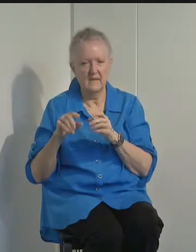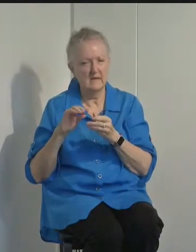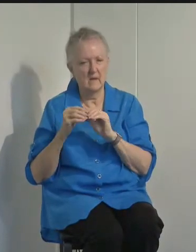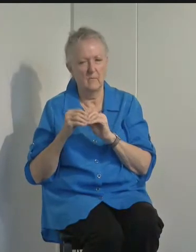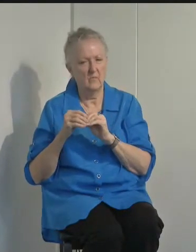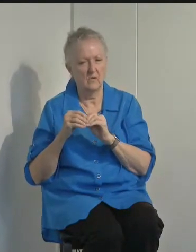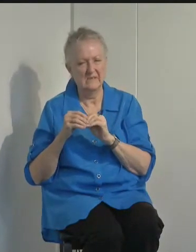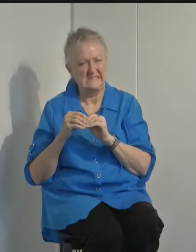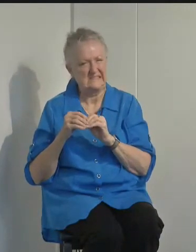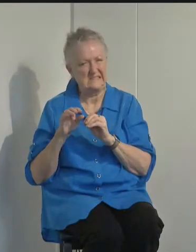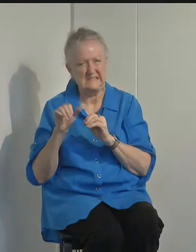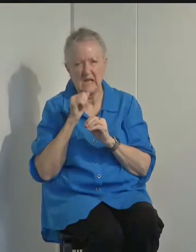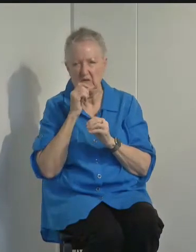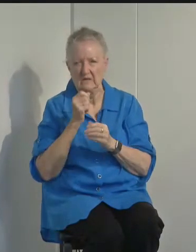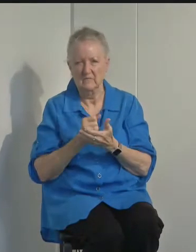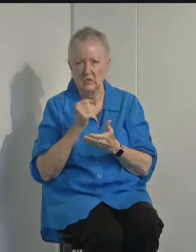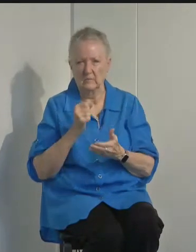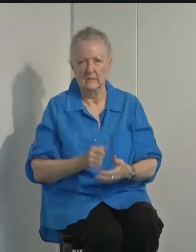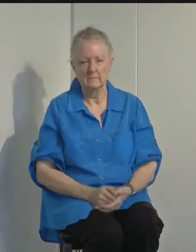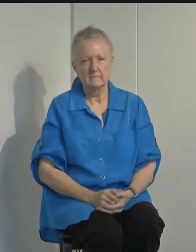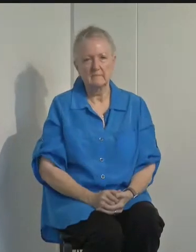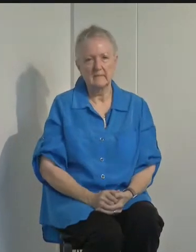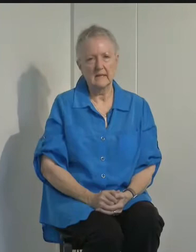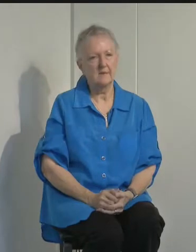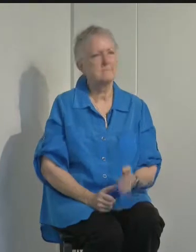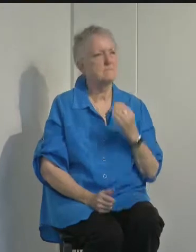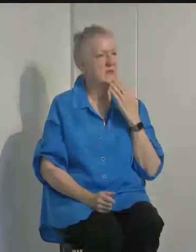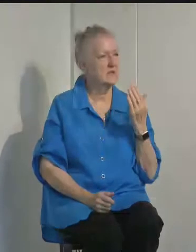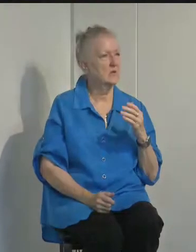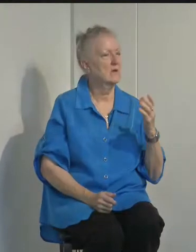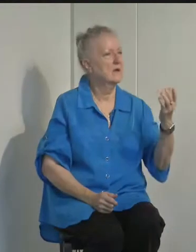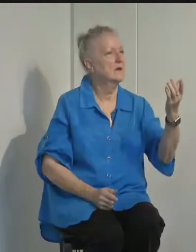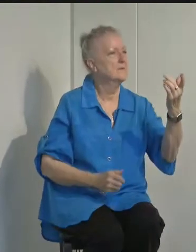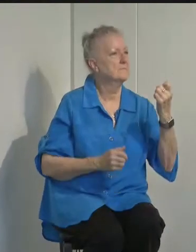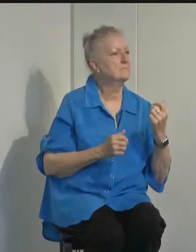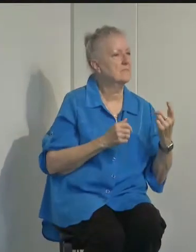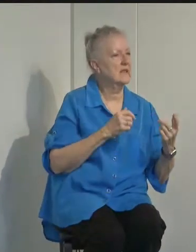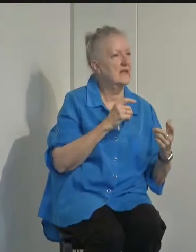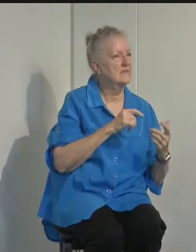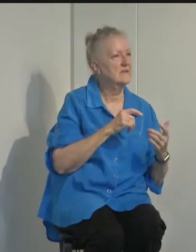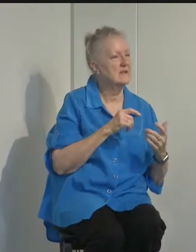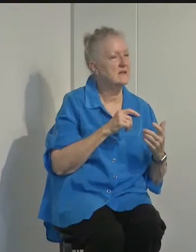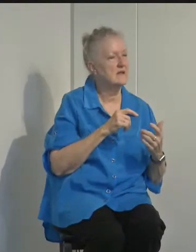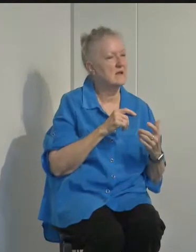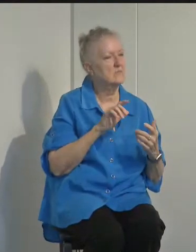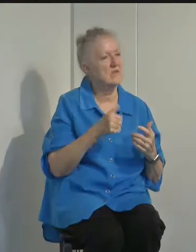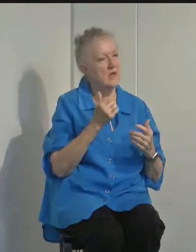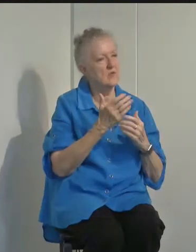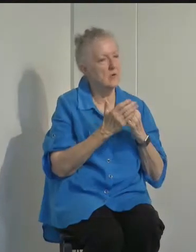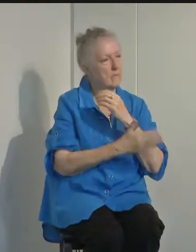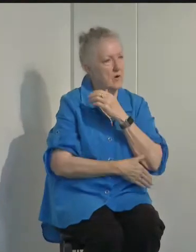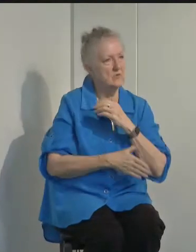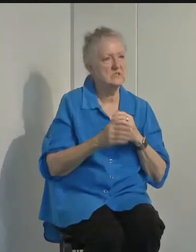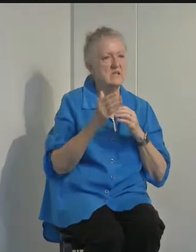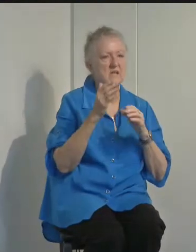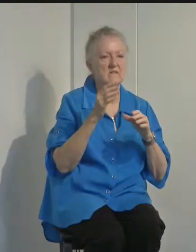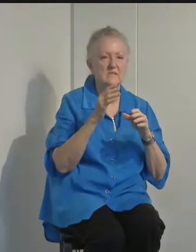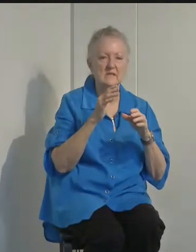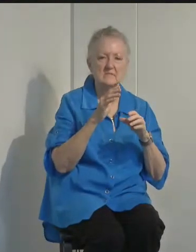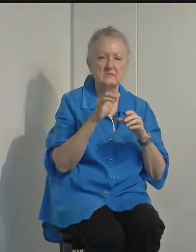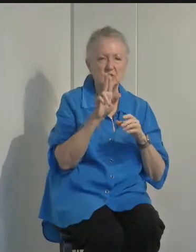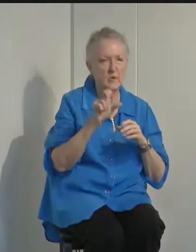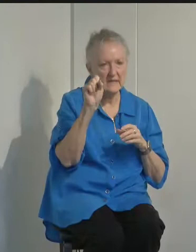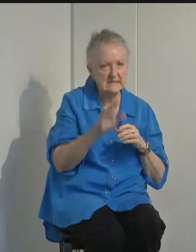confirmed yet. Okay, thank you. And then I guess with other parts of the country experiencing a second wave,